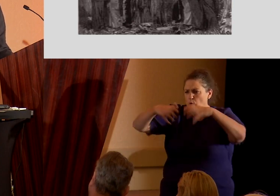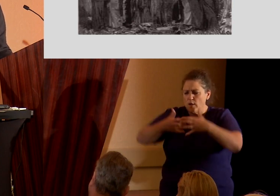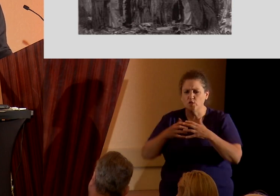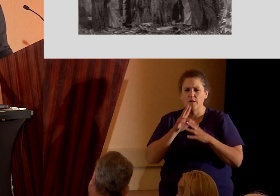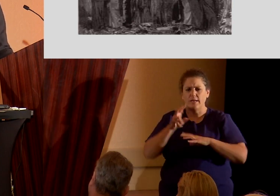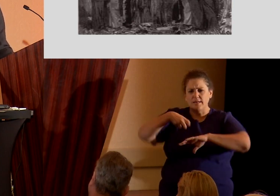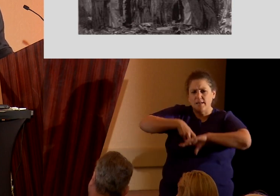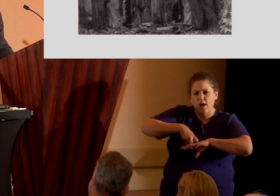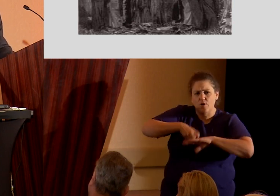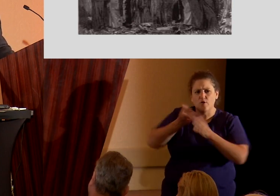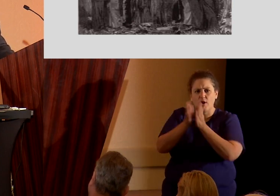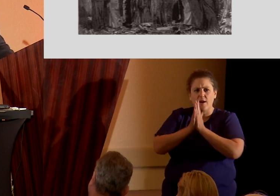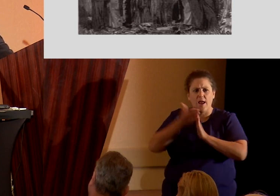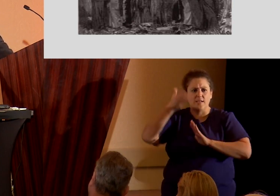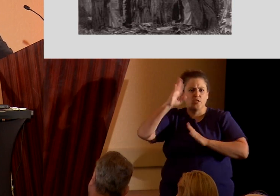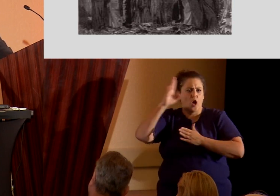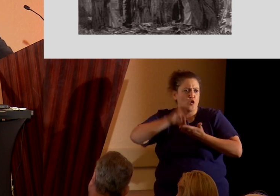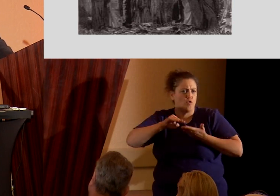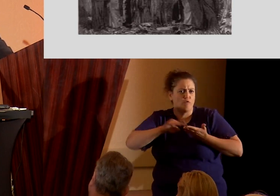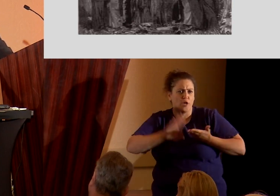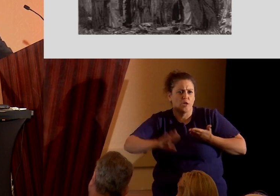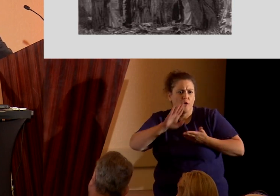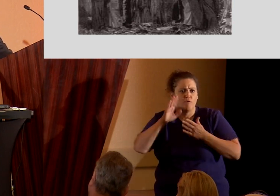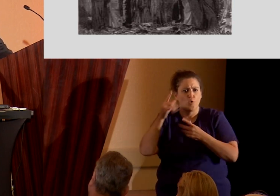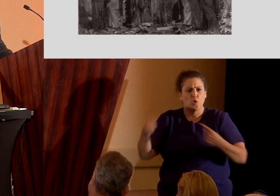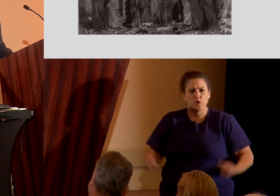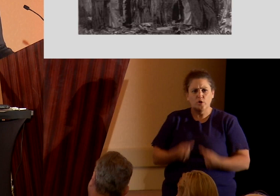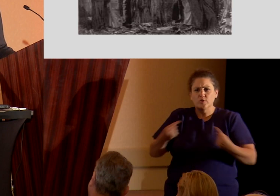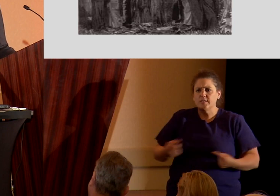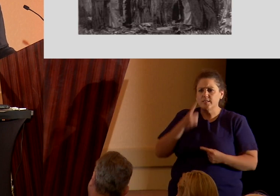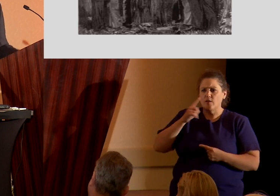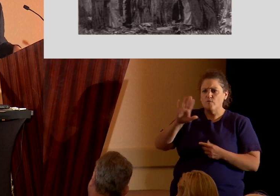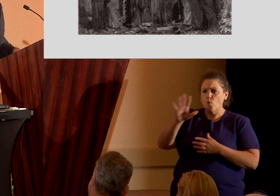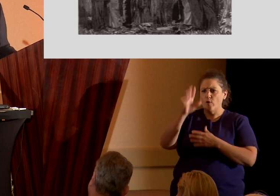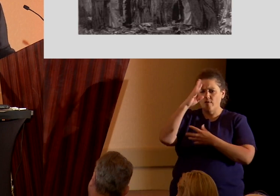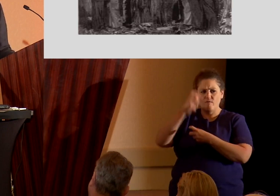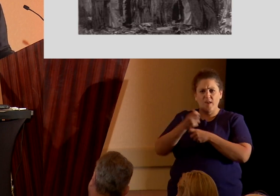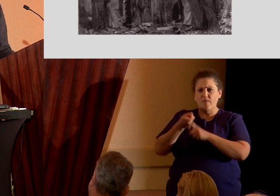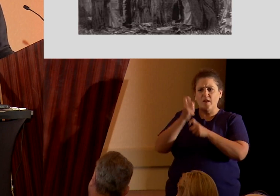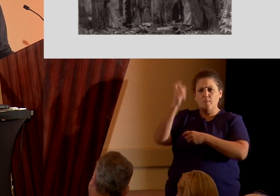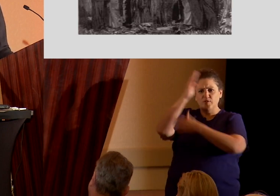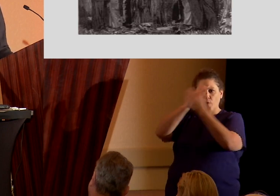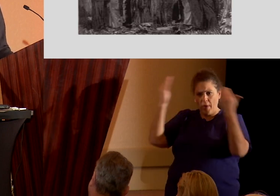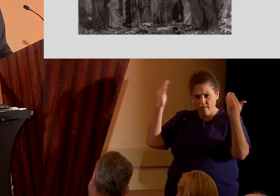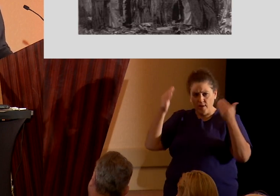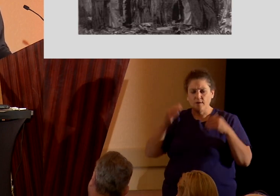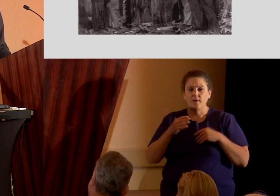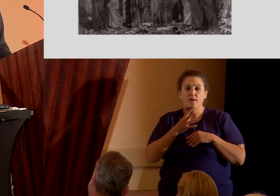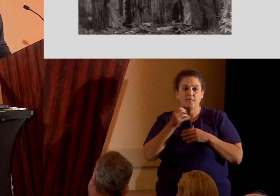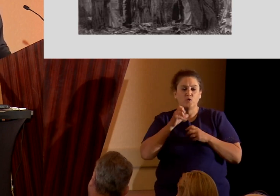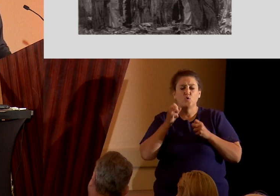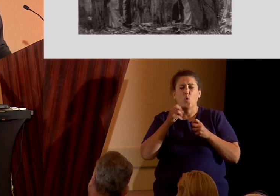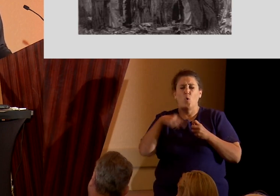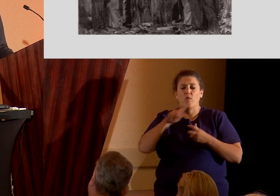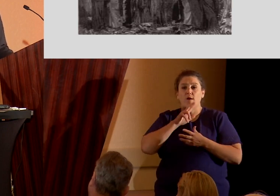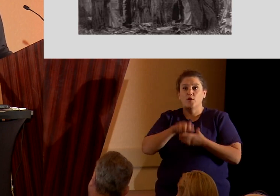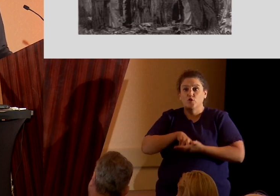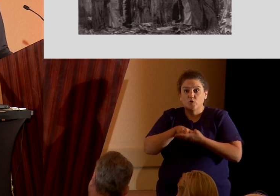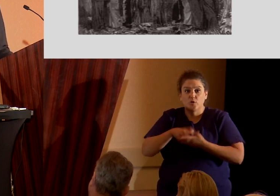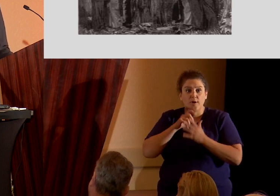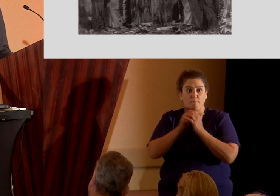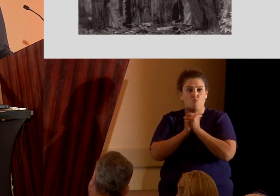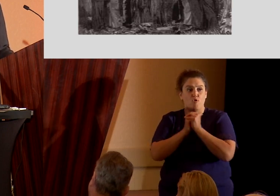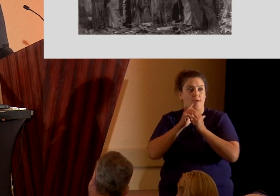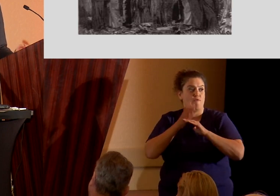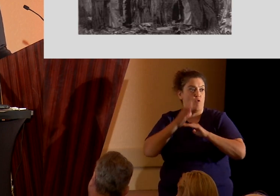and pray God for the forgiveness of your sins, and for a holy and living faith which cometh down from heaven. So they dropped to their knees, and they prayed for more